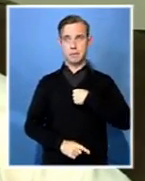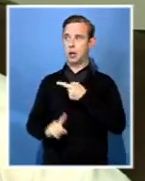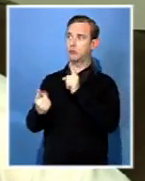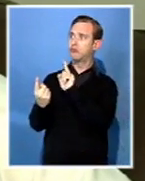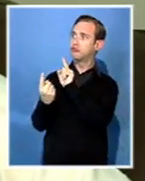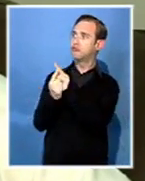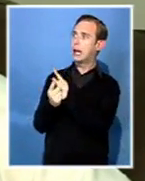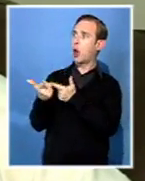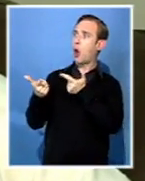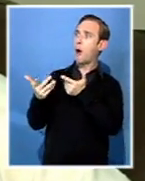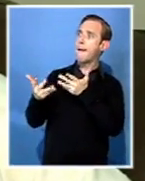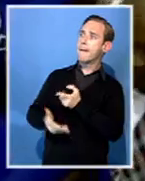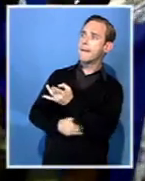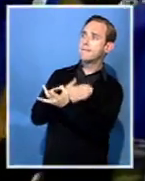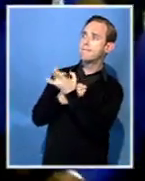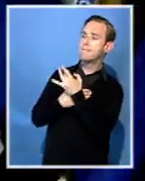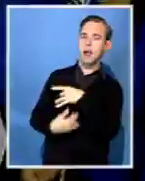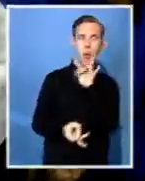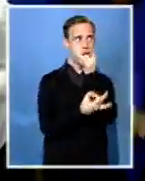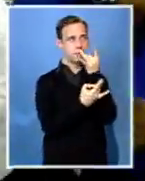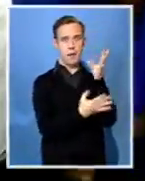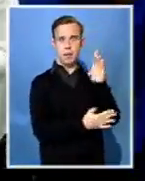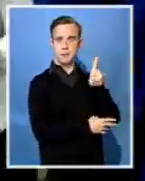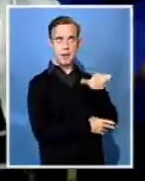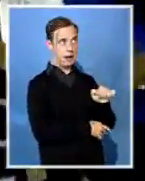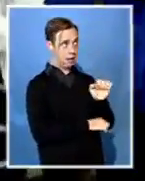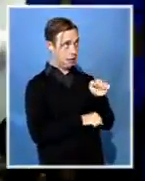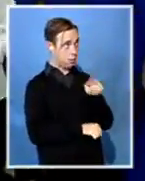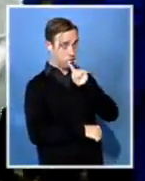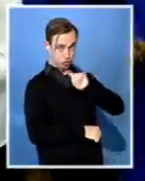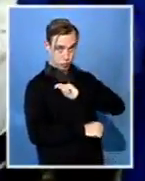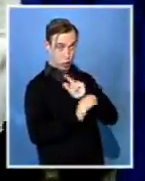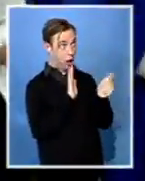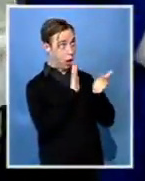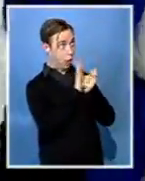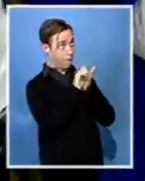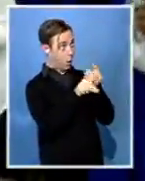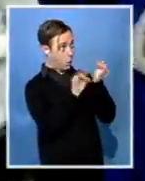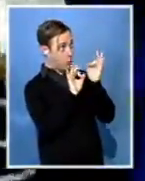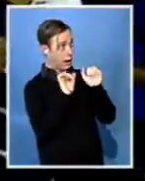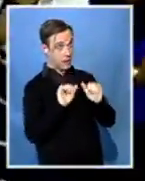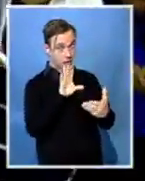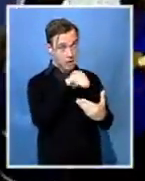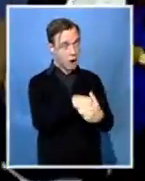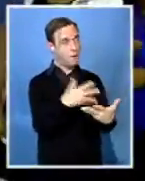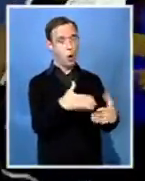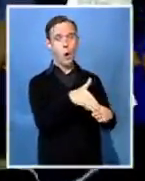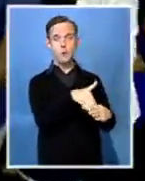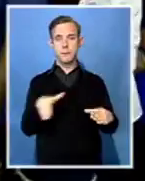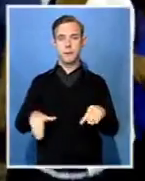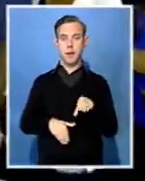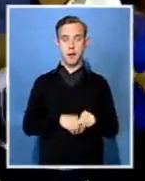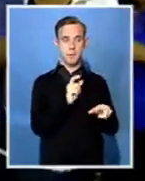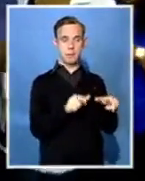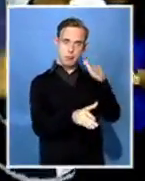DA whether that can be done or not. It's only a matter of time before DeLille is removed as